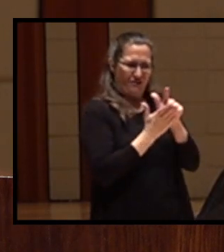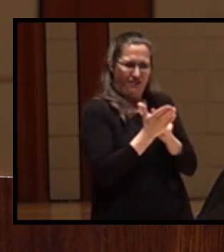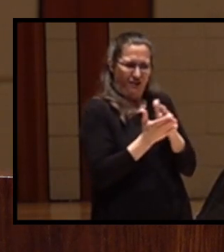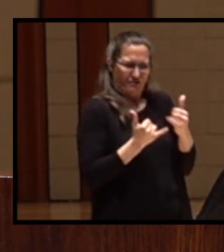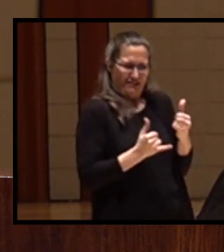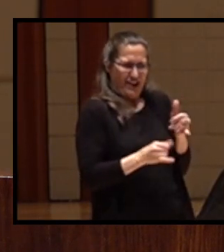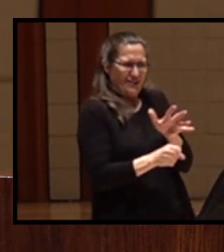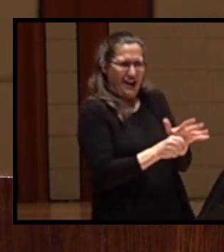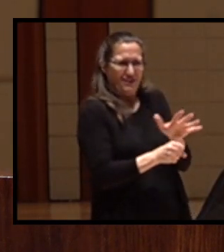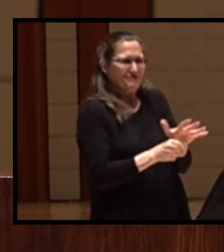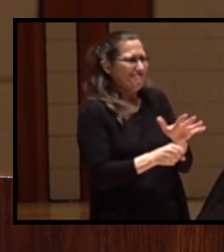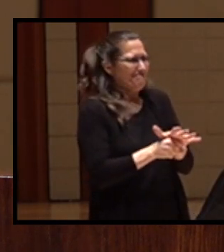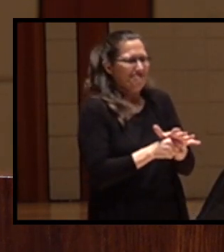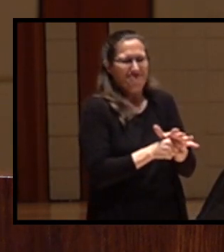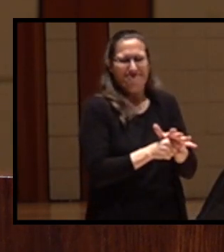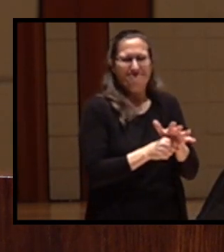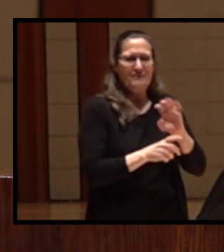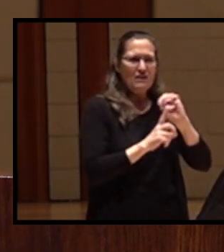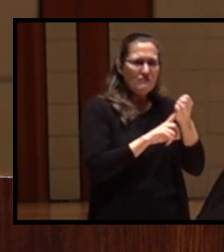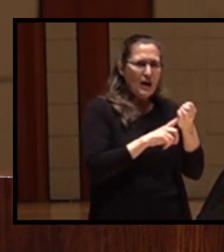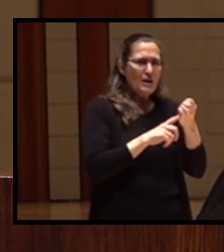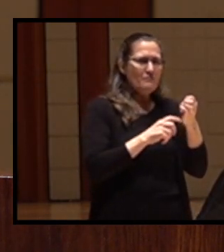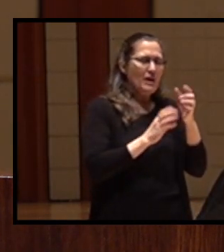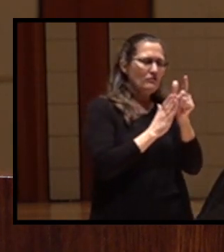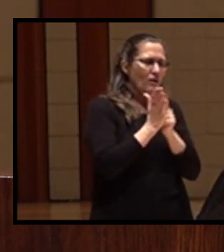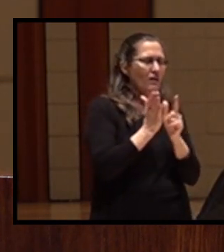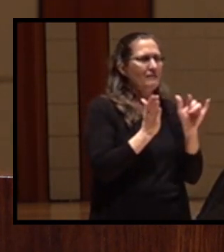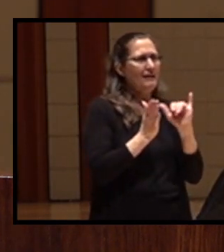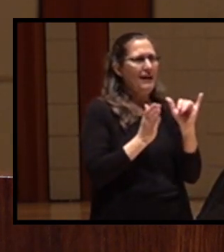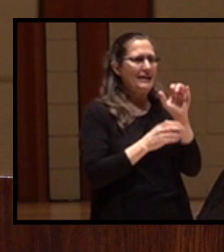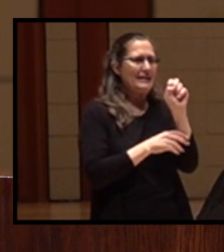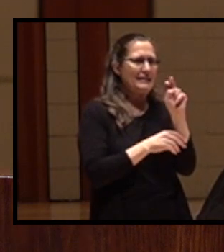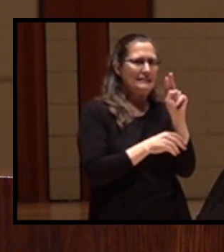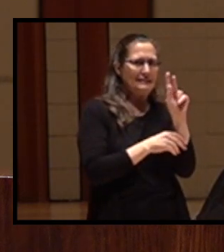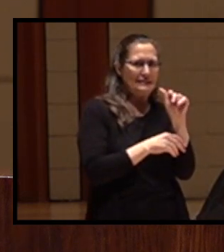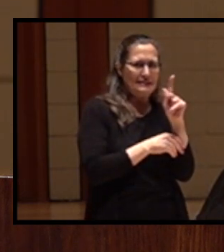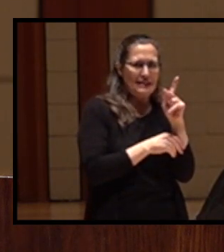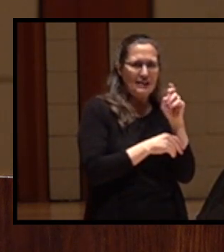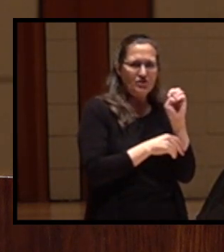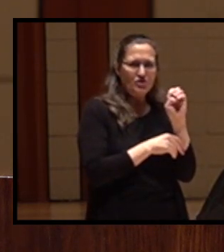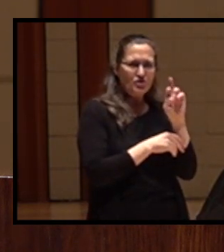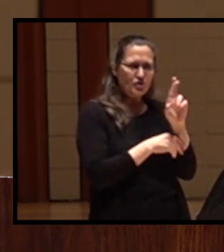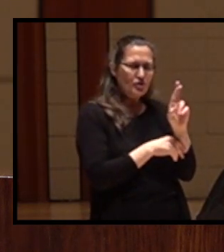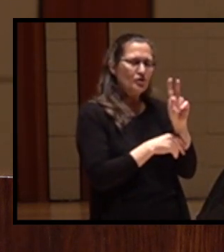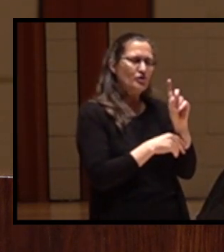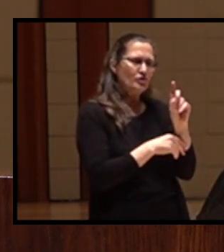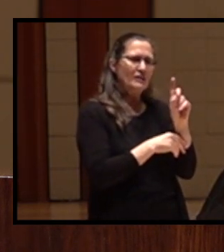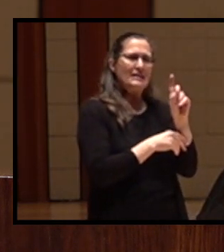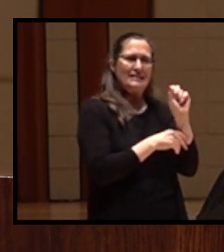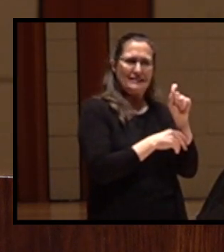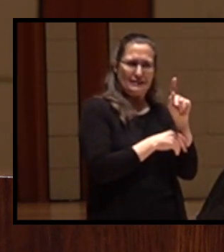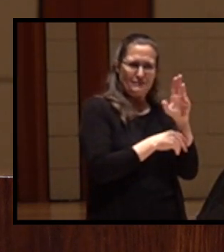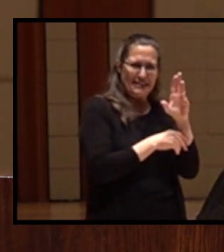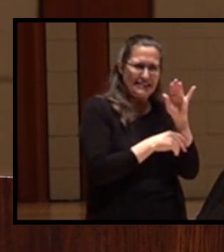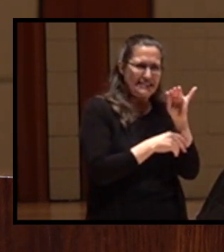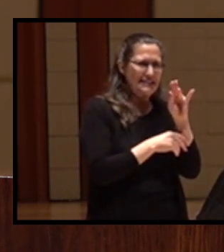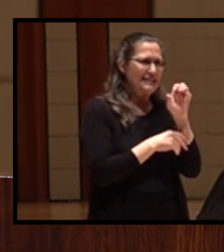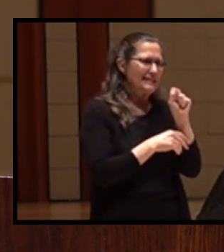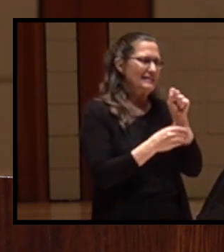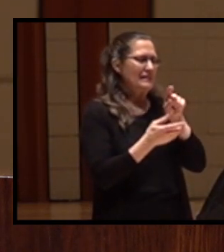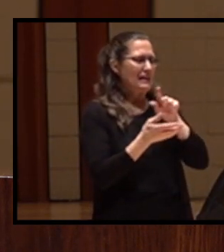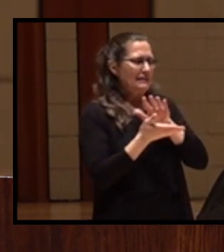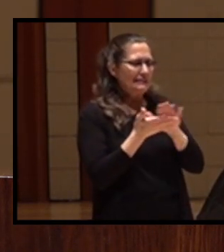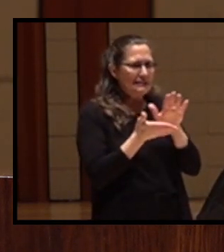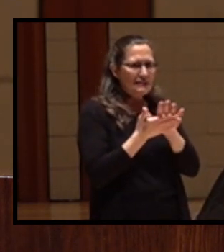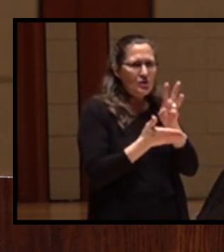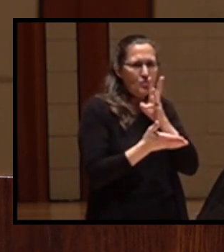While environmental laws such as the Endangered Species Act, the National Environmental Policy Act, the Clean Water Act are helpful,